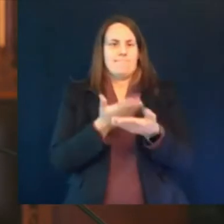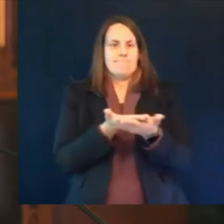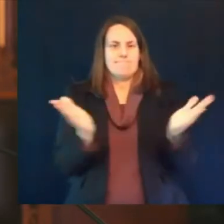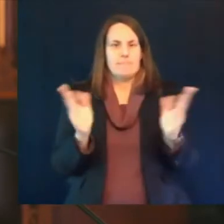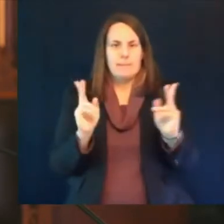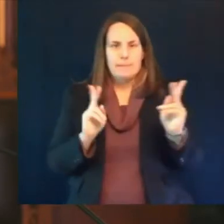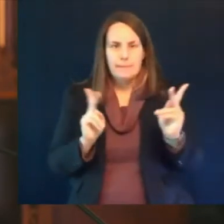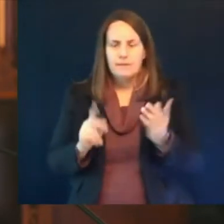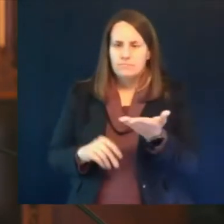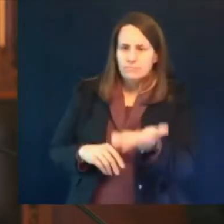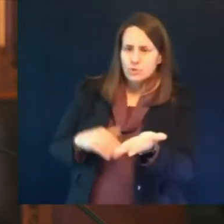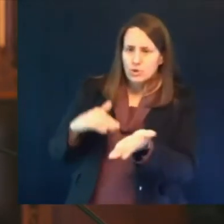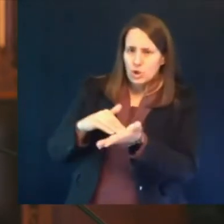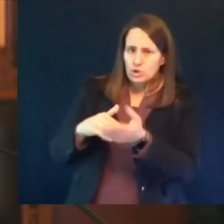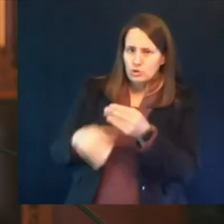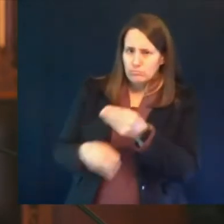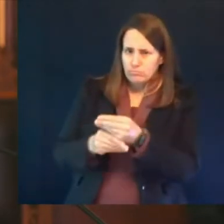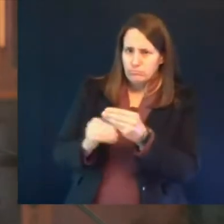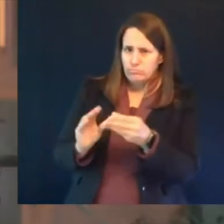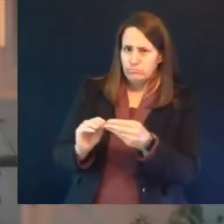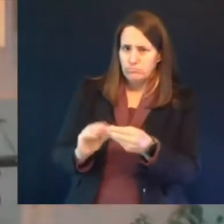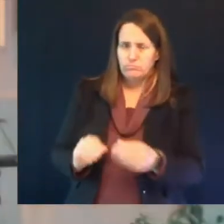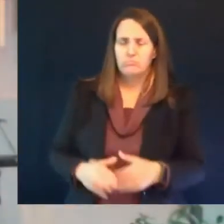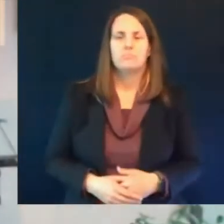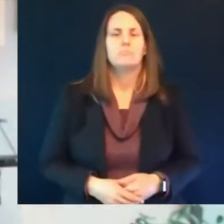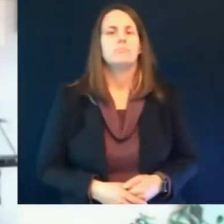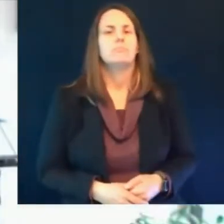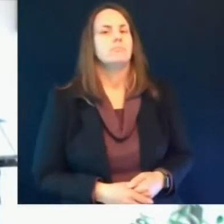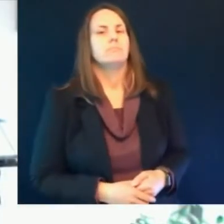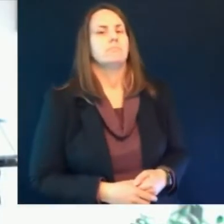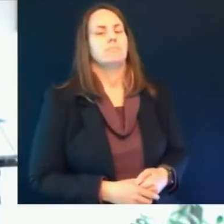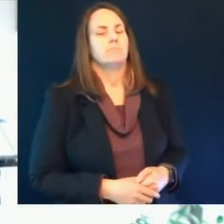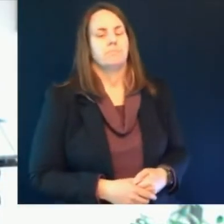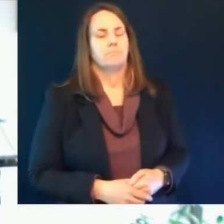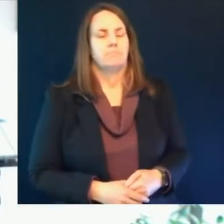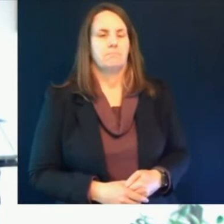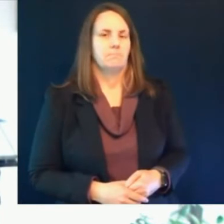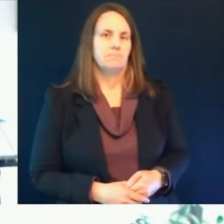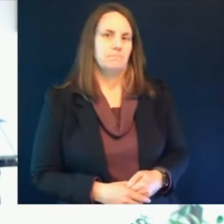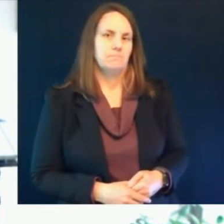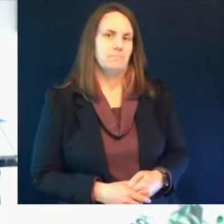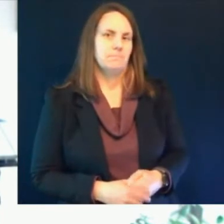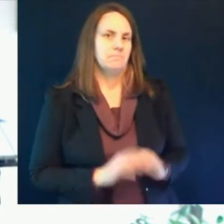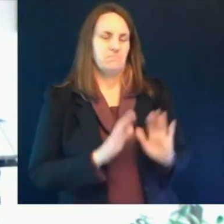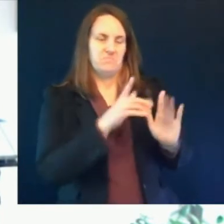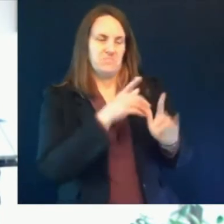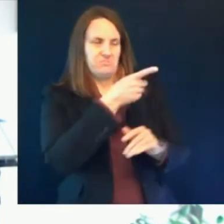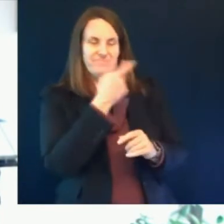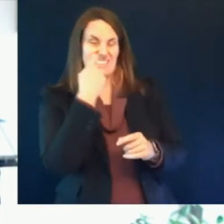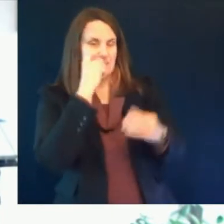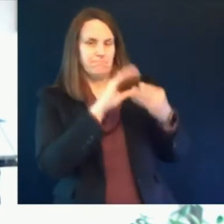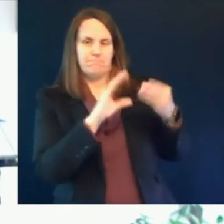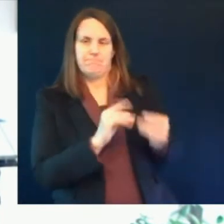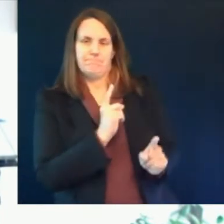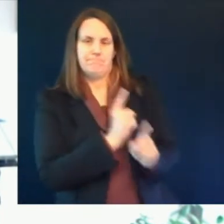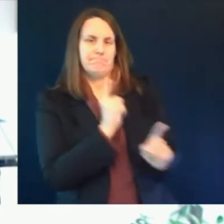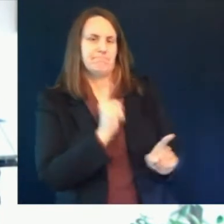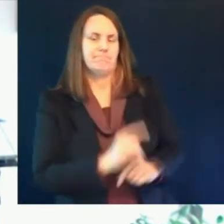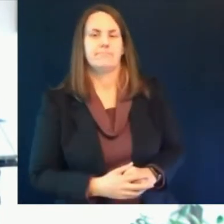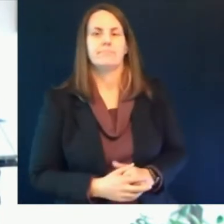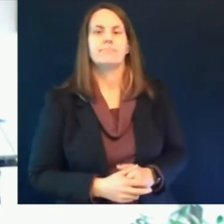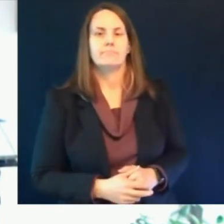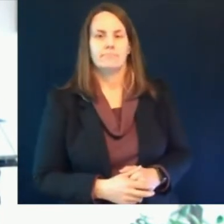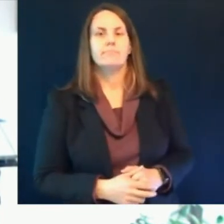further to that i i think that's the that is the right the right answer is that it it depends the